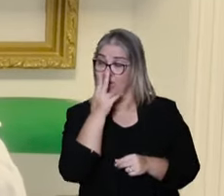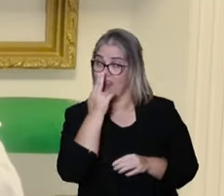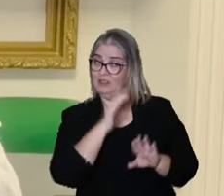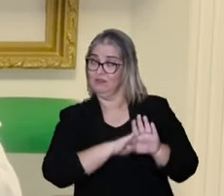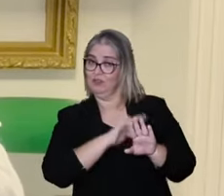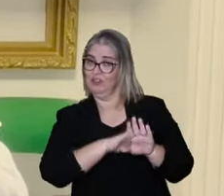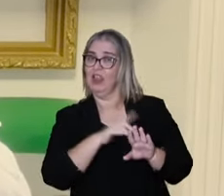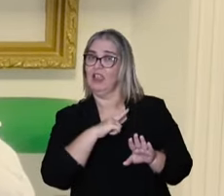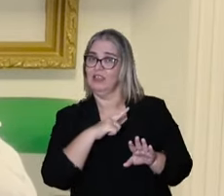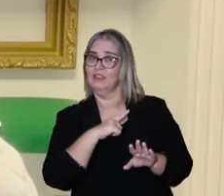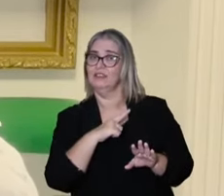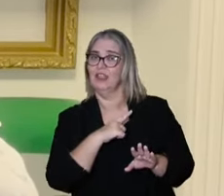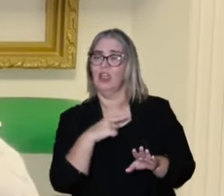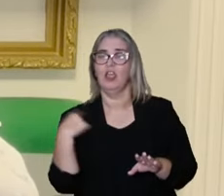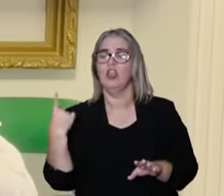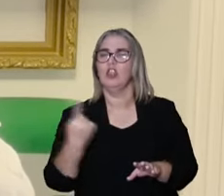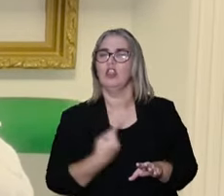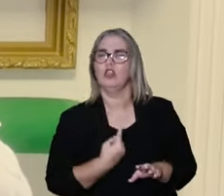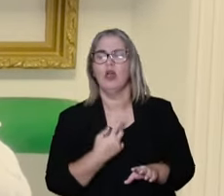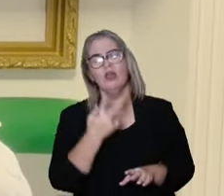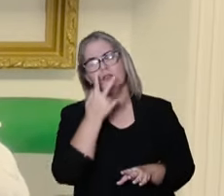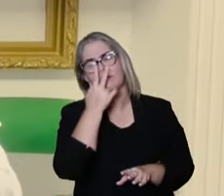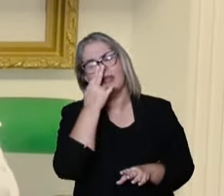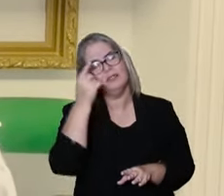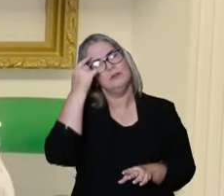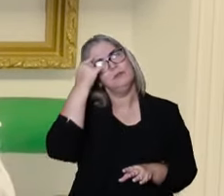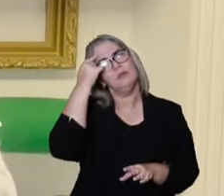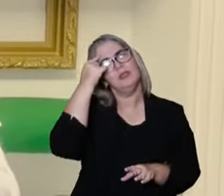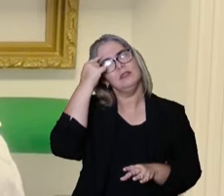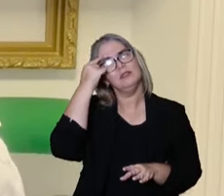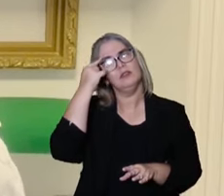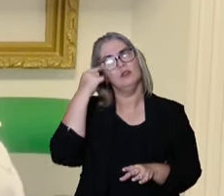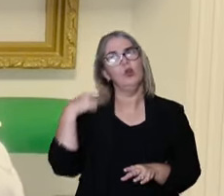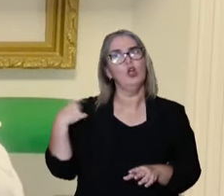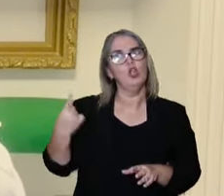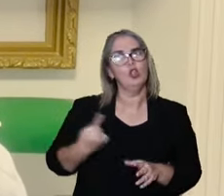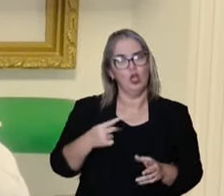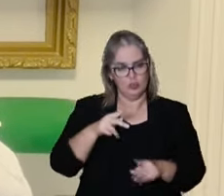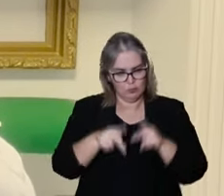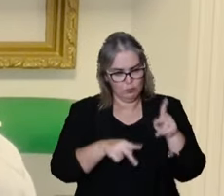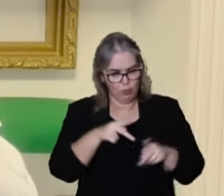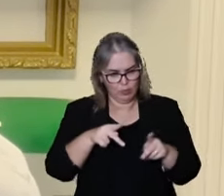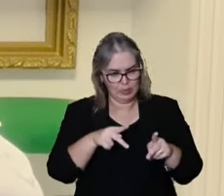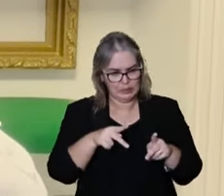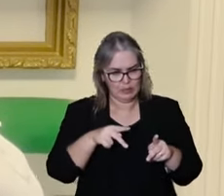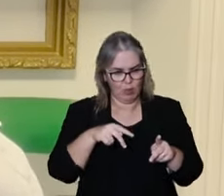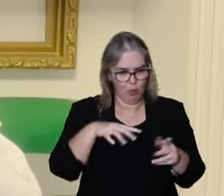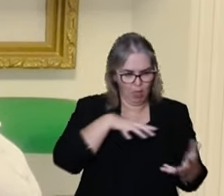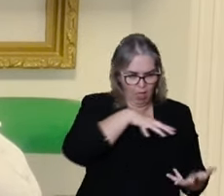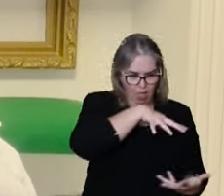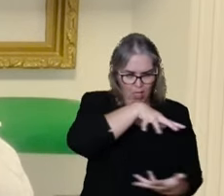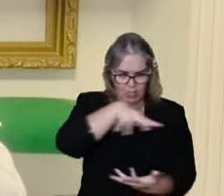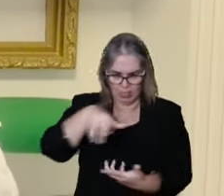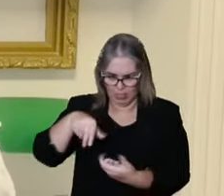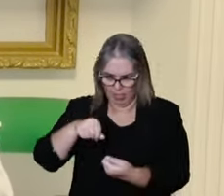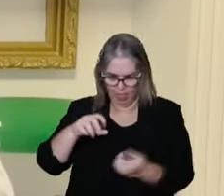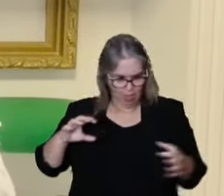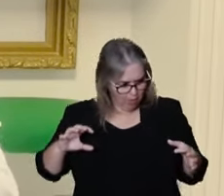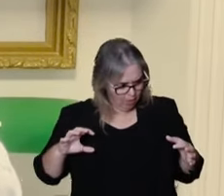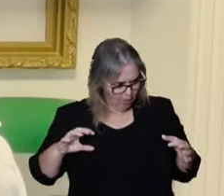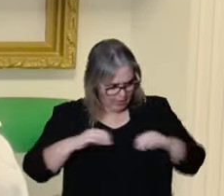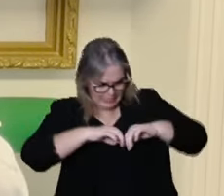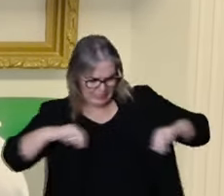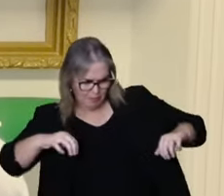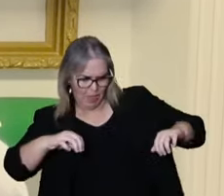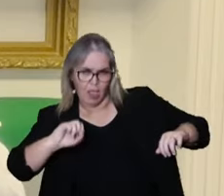while the wolf doesn't arrive, we are alienated from this organism we are part of, the earth. And we start thinking that